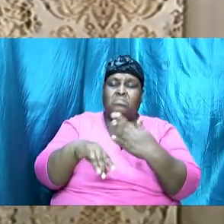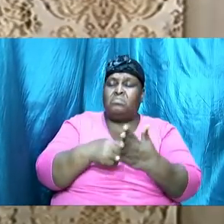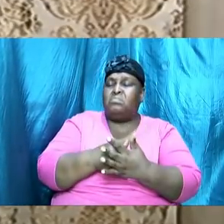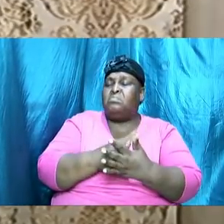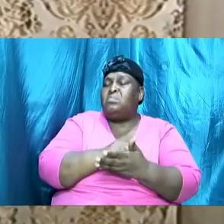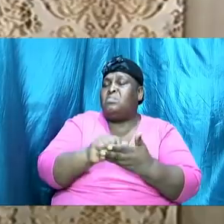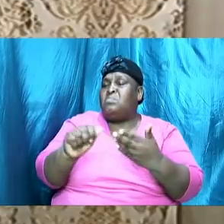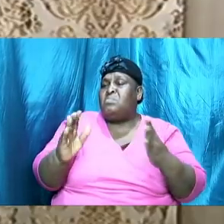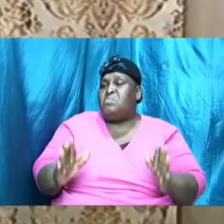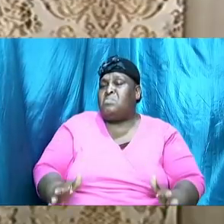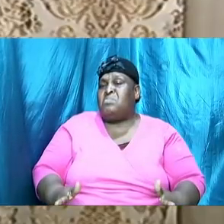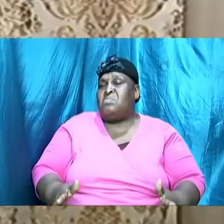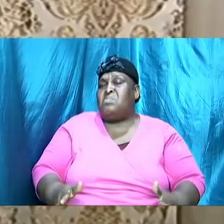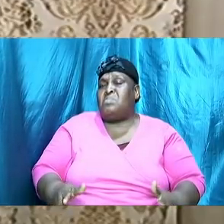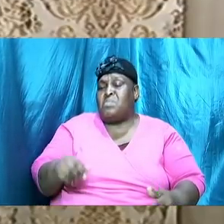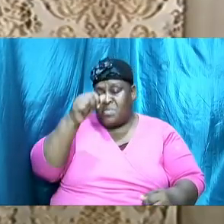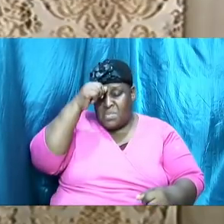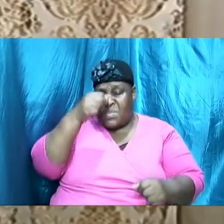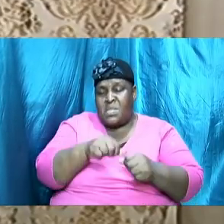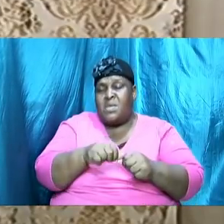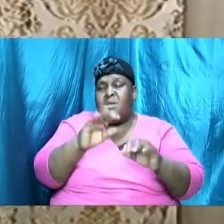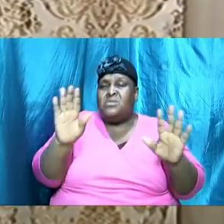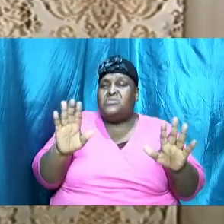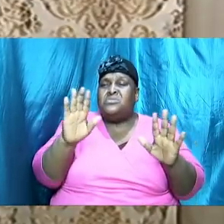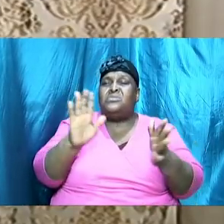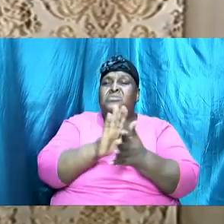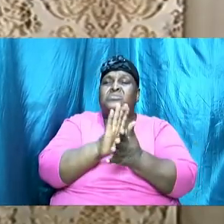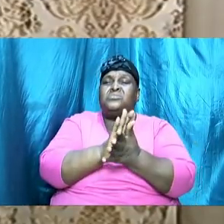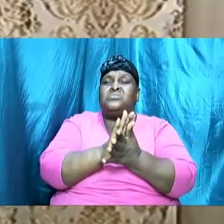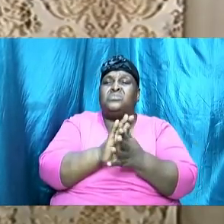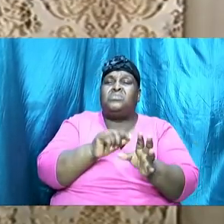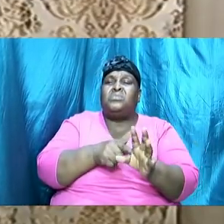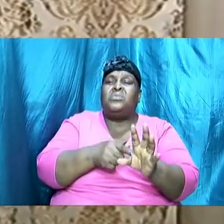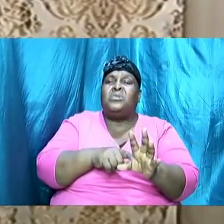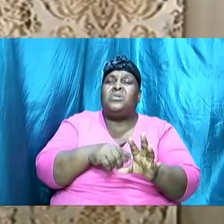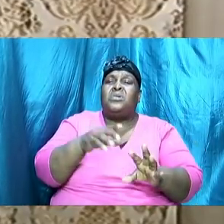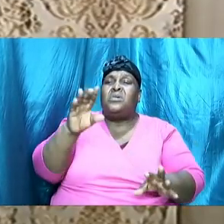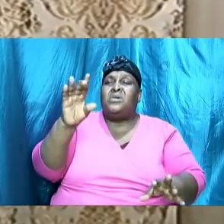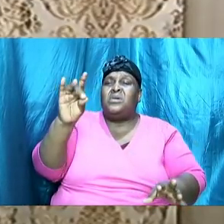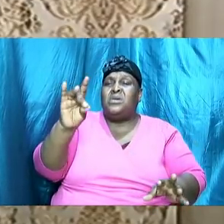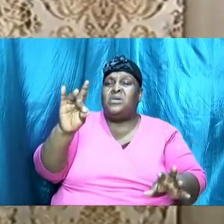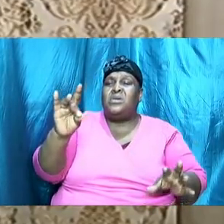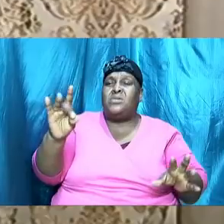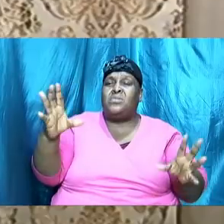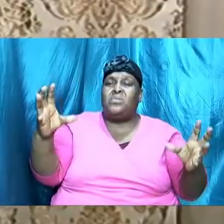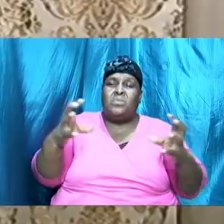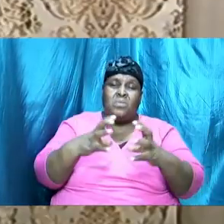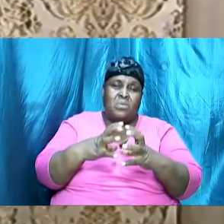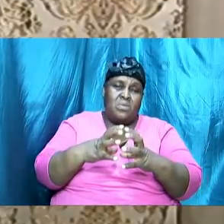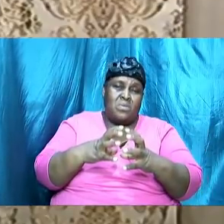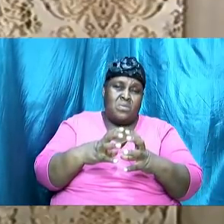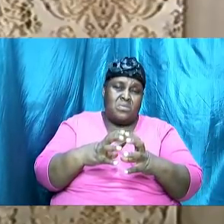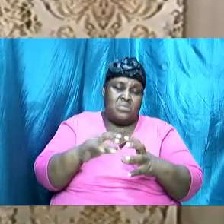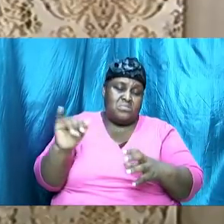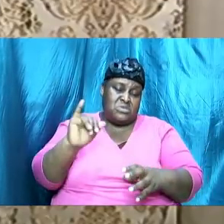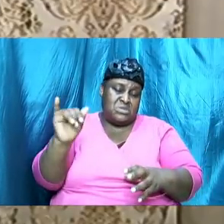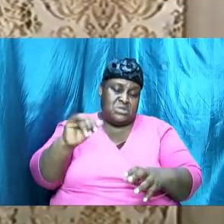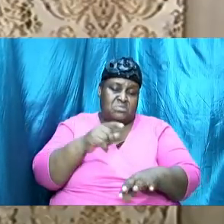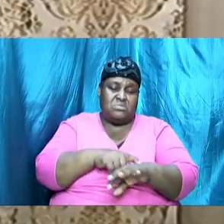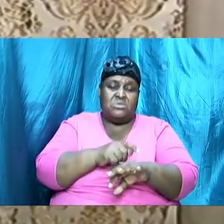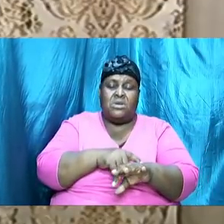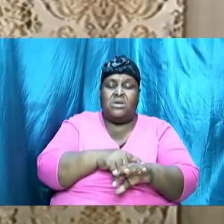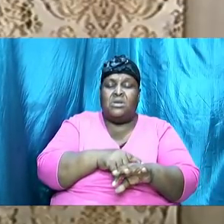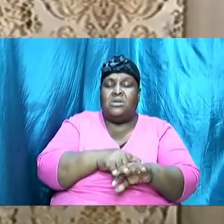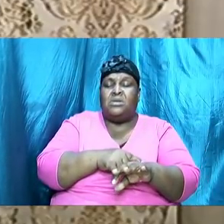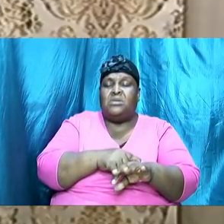to remember Sunday school begins 8 a.m., the same time that it has been for the last few